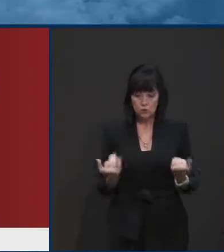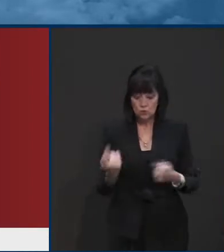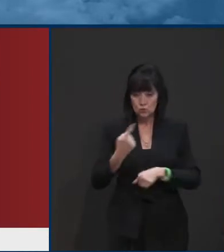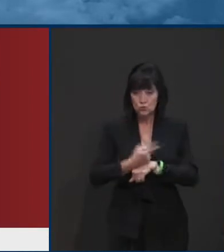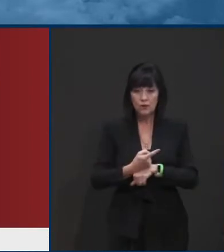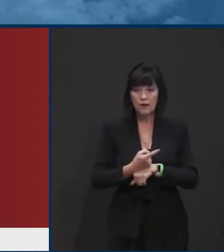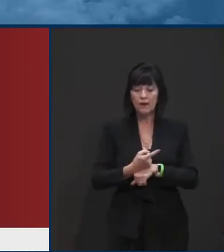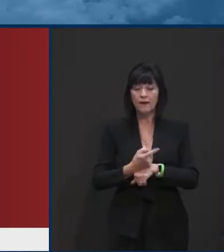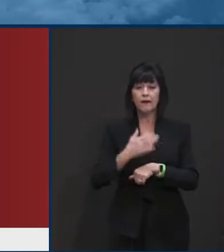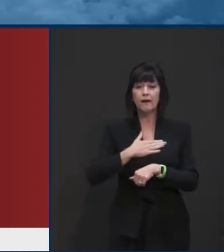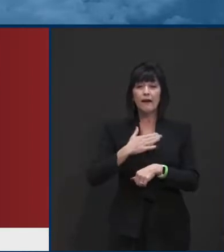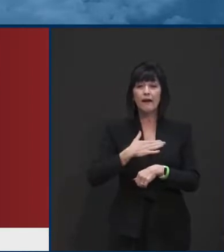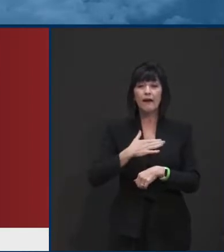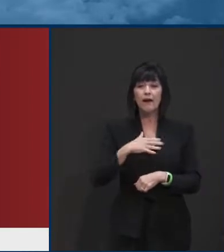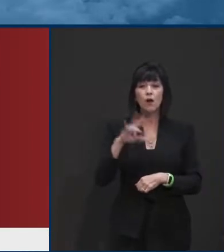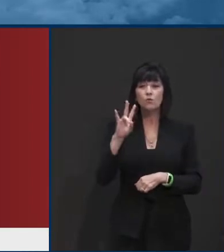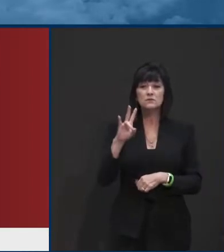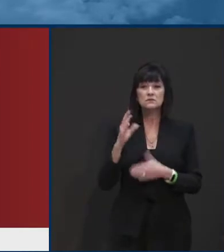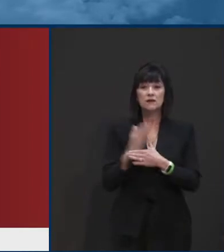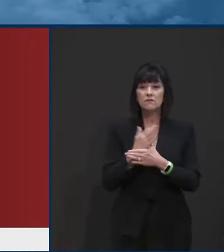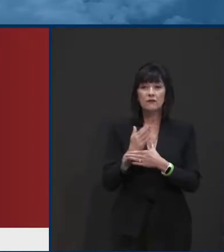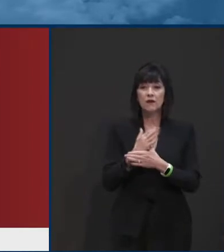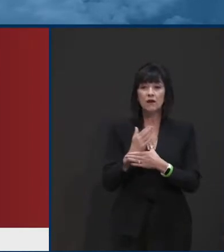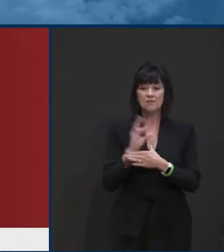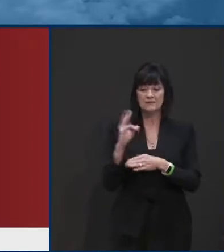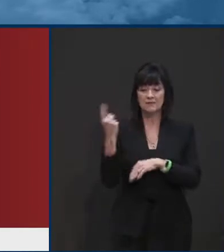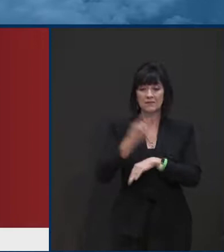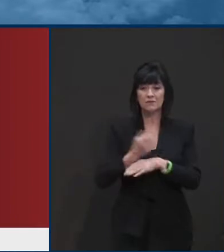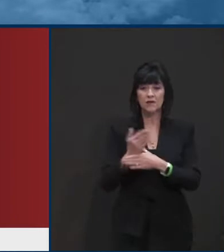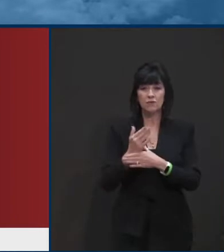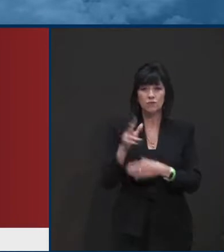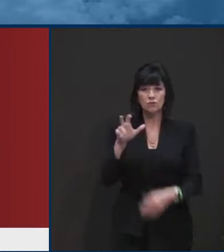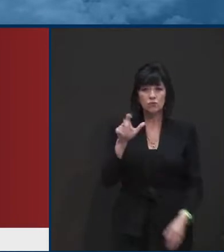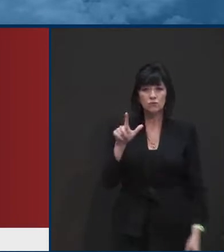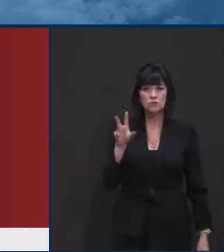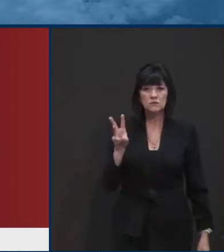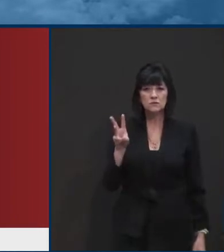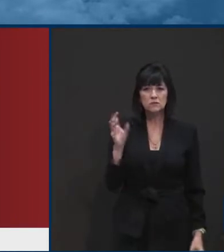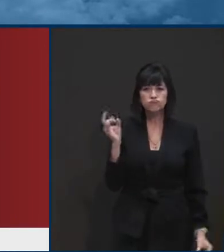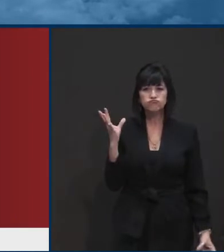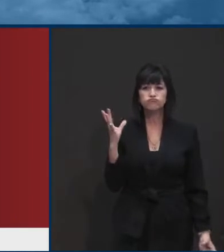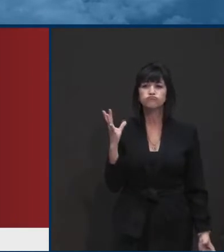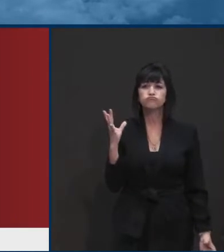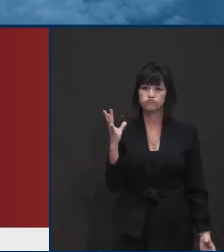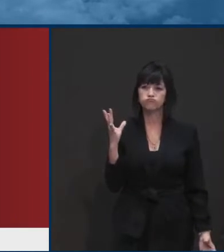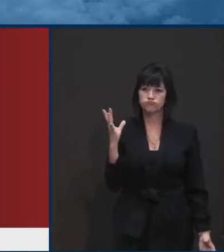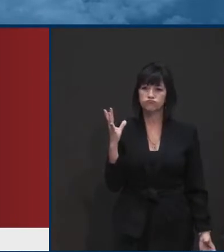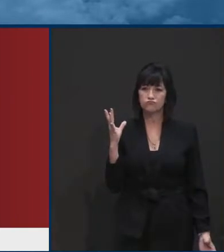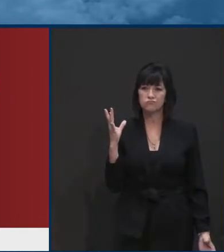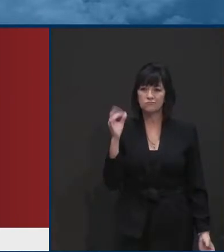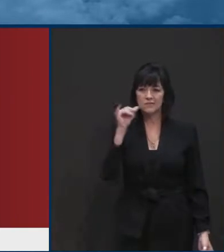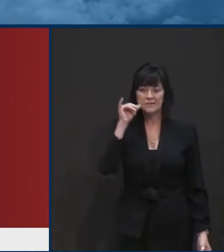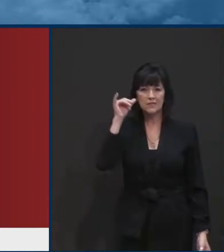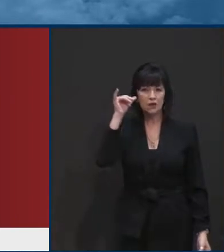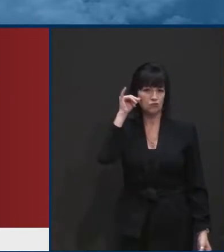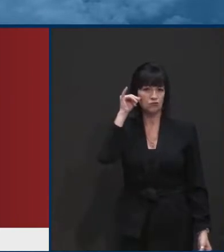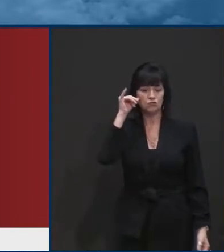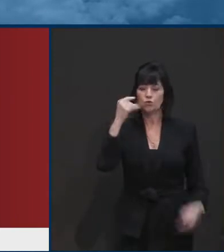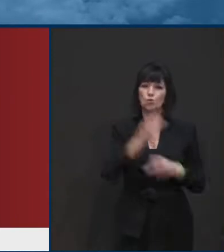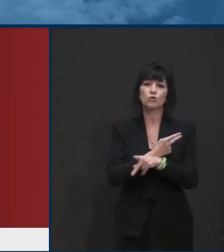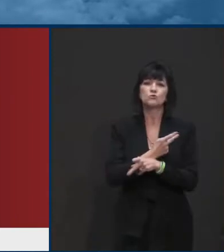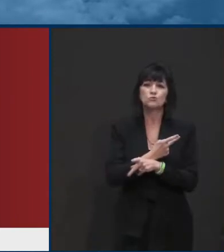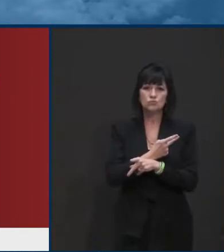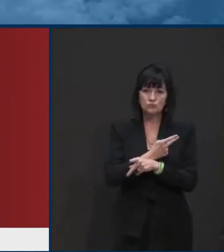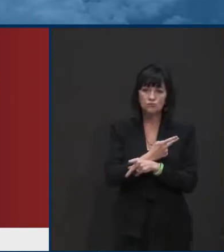is 326, with a daily number of 395 yesterday, I should say, which